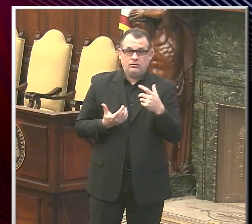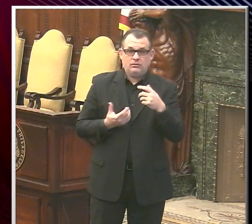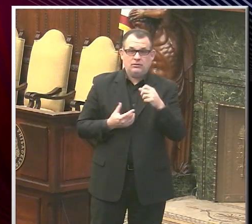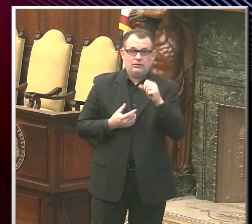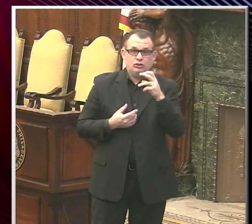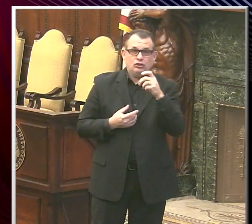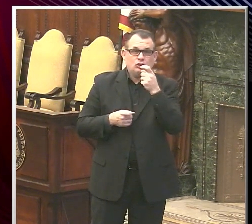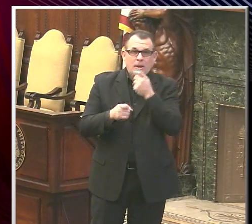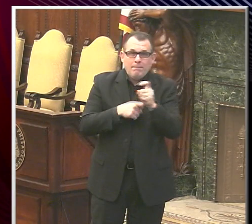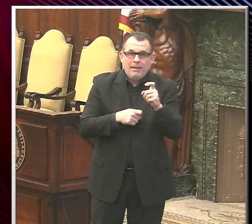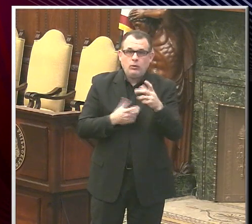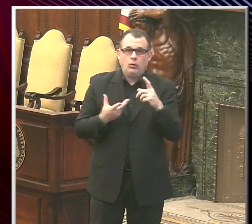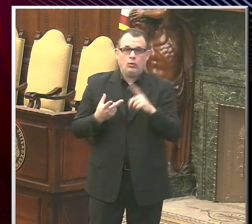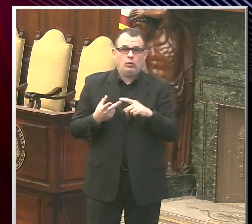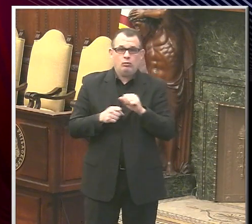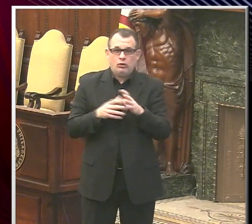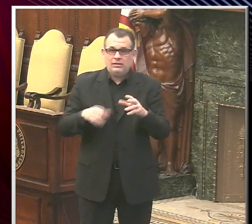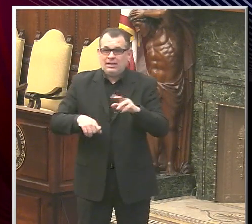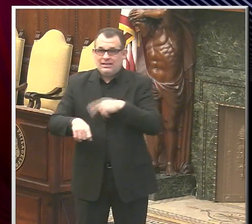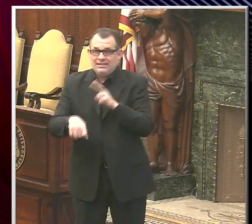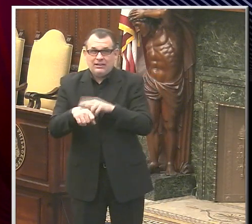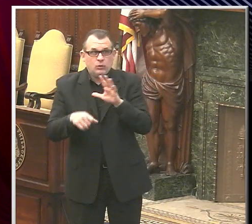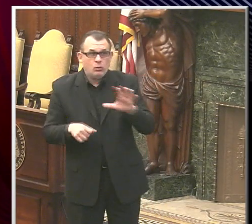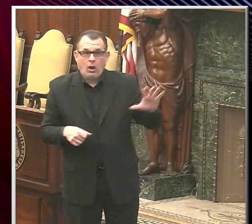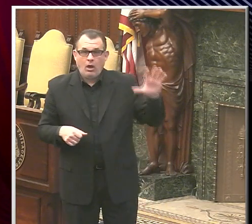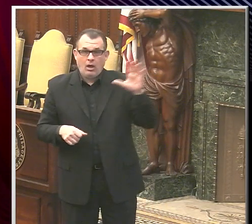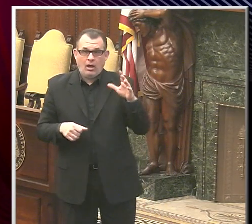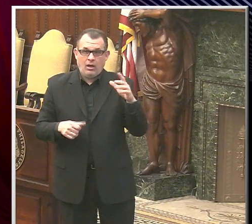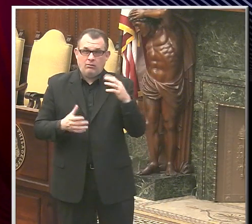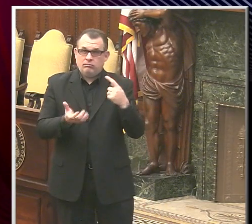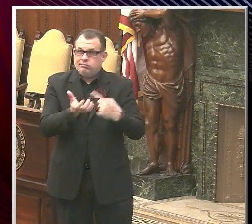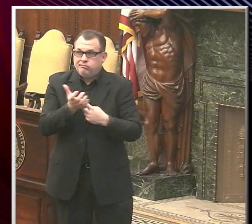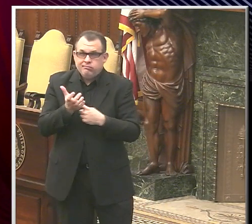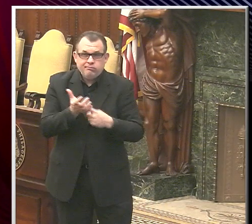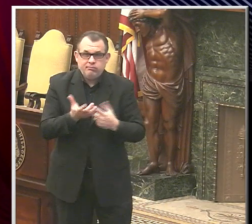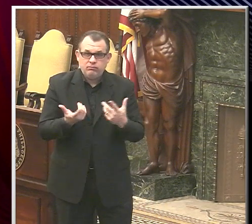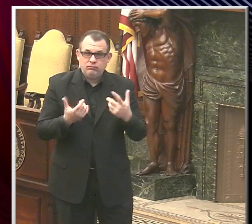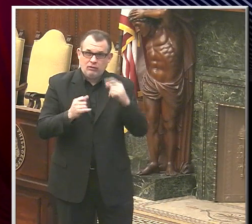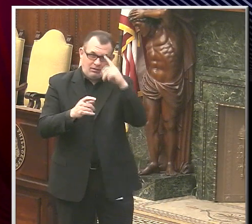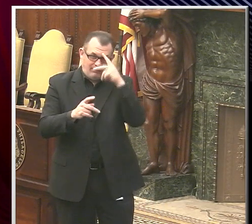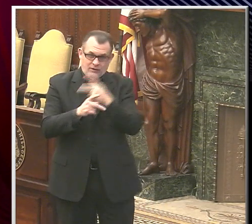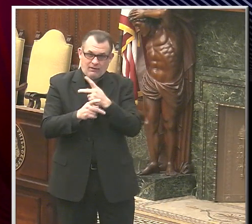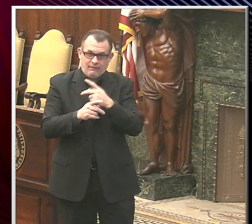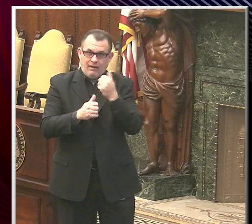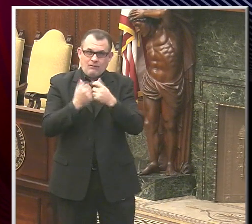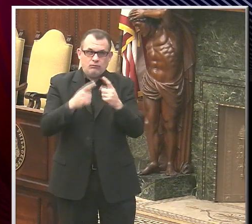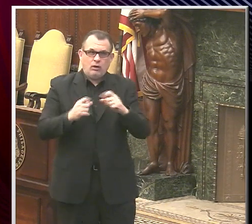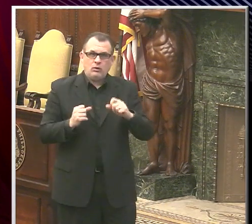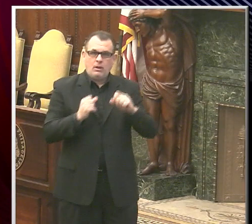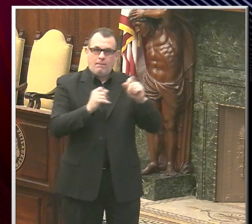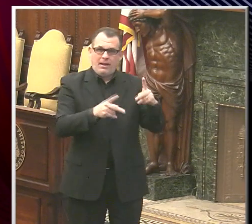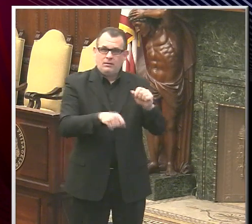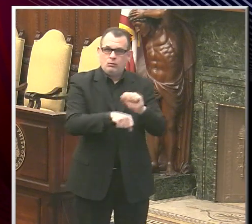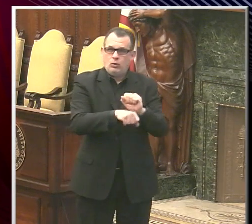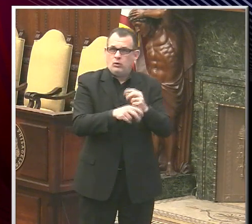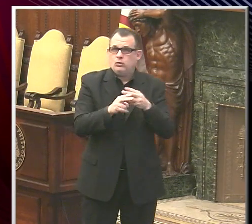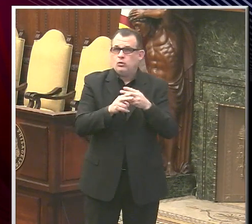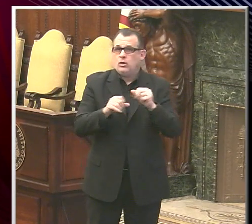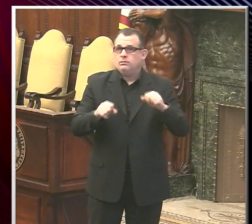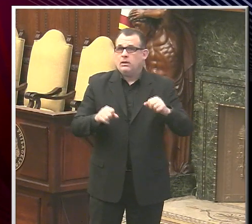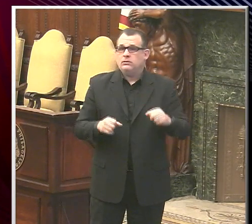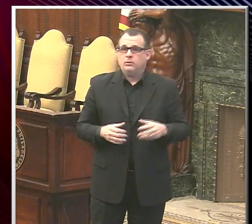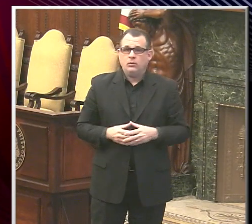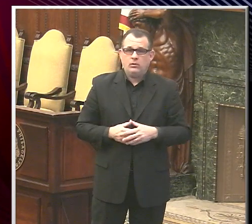nationally and locally. Uh, and, uh, we're, we're willing to do everything we can to get everybody a level of comfort. Uh, one more mayor and I have